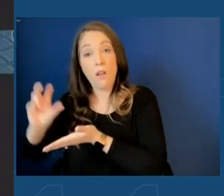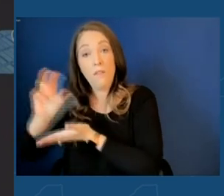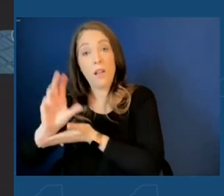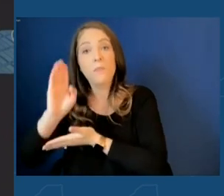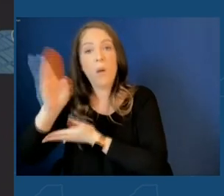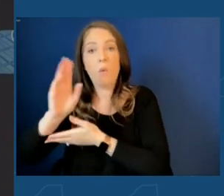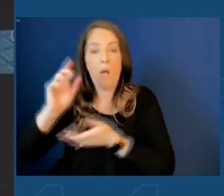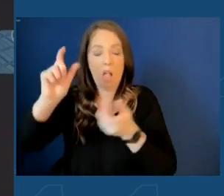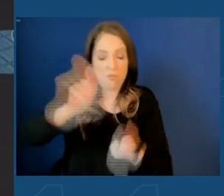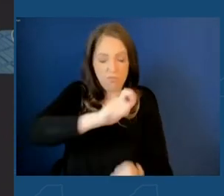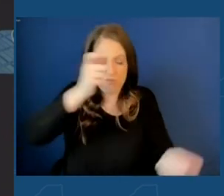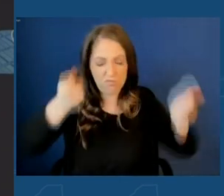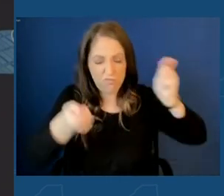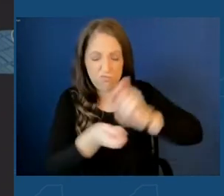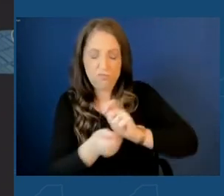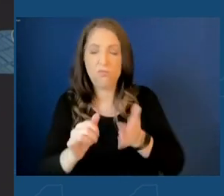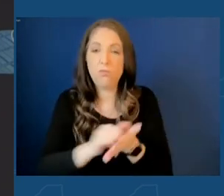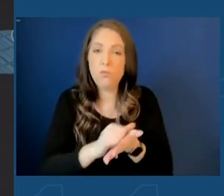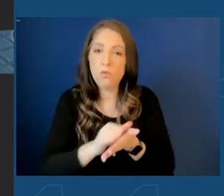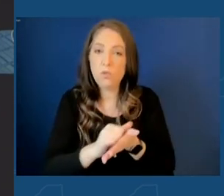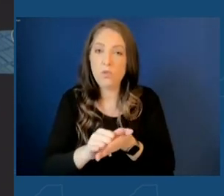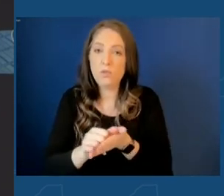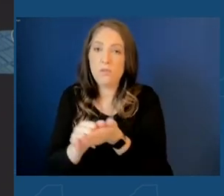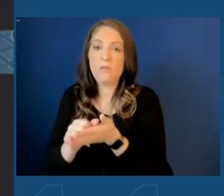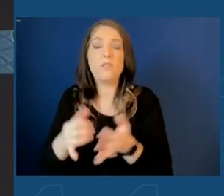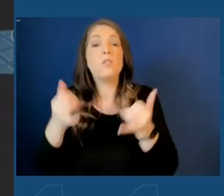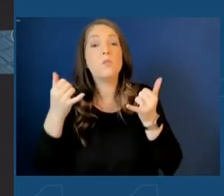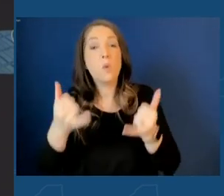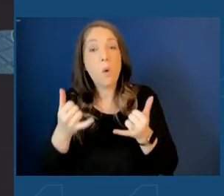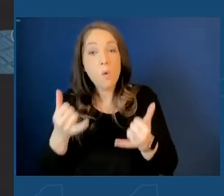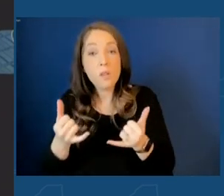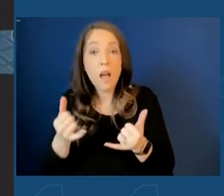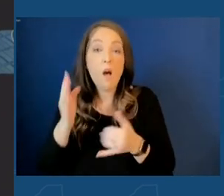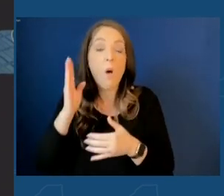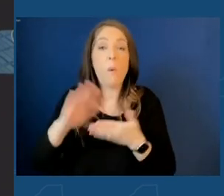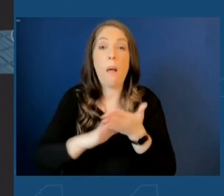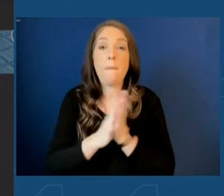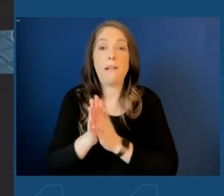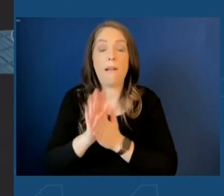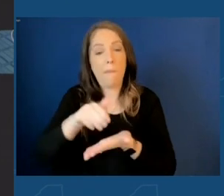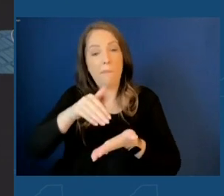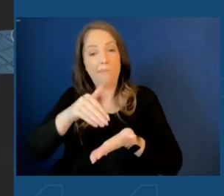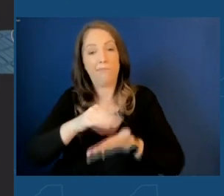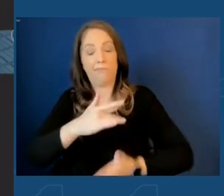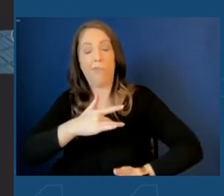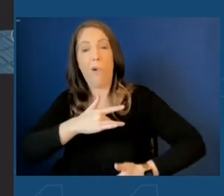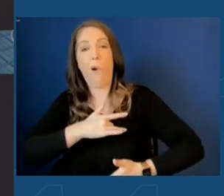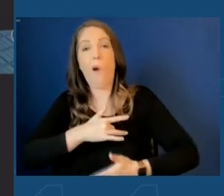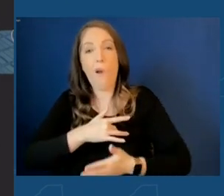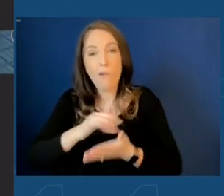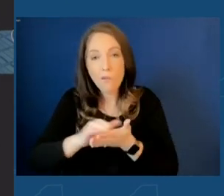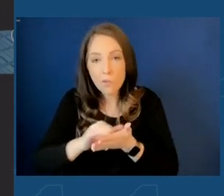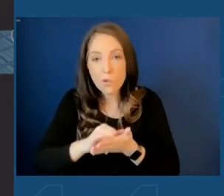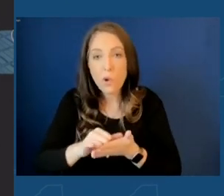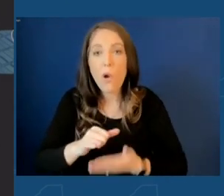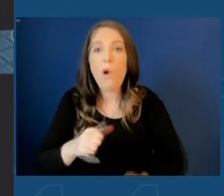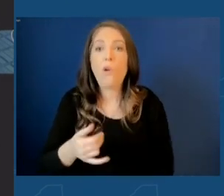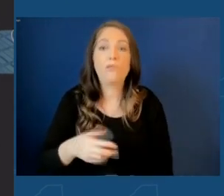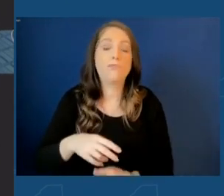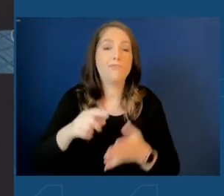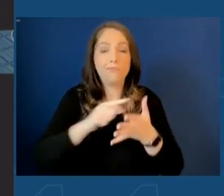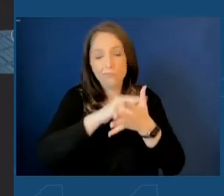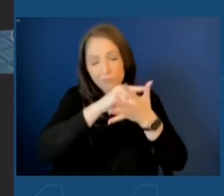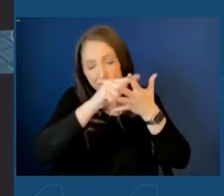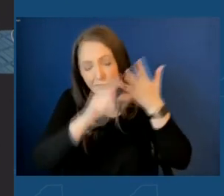New York and make New York's semiconductor corridor from the Hudson Valley, Albany, to the Mohawk Valley, to Binghamton, Rochester,